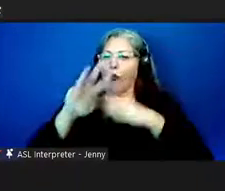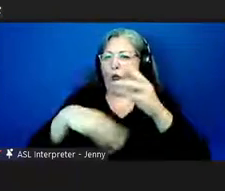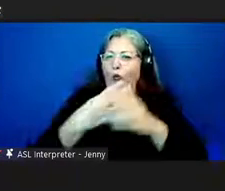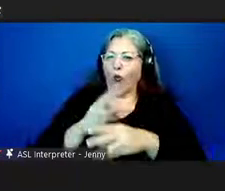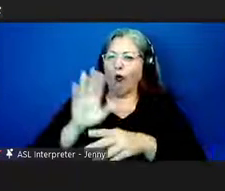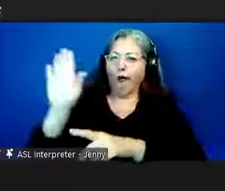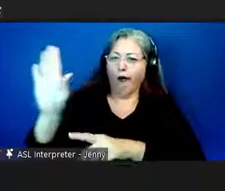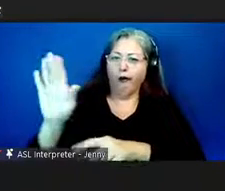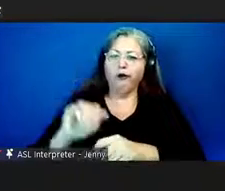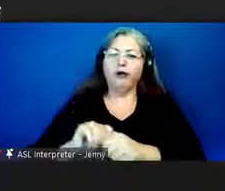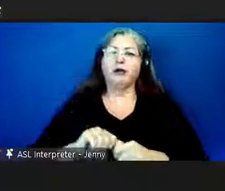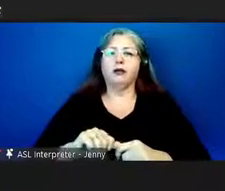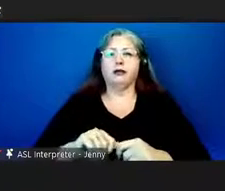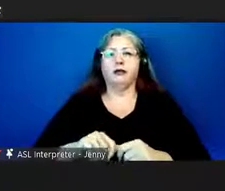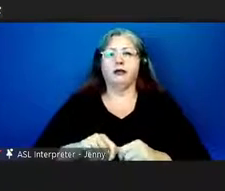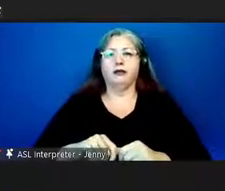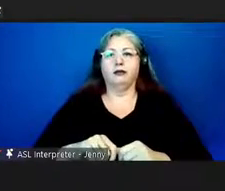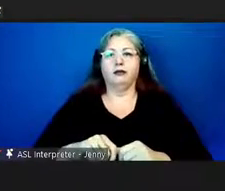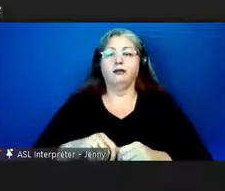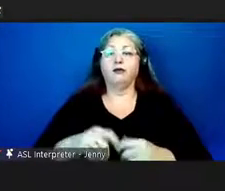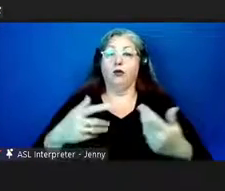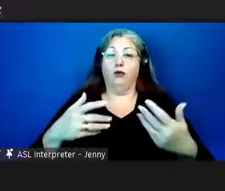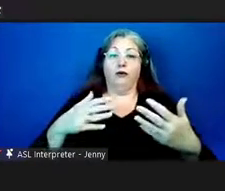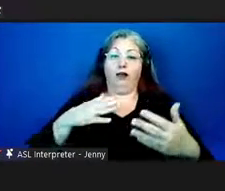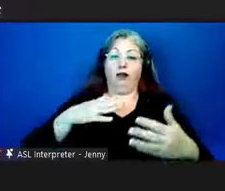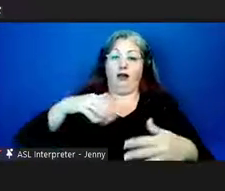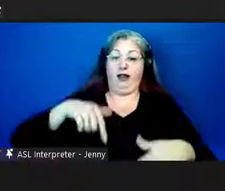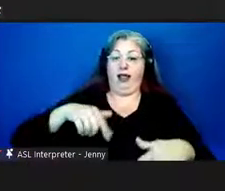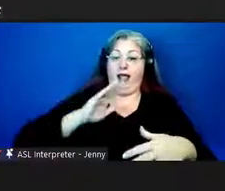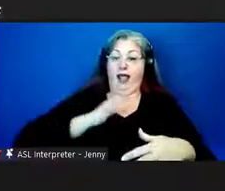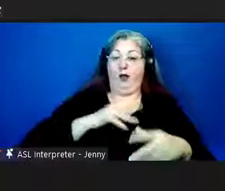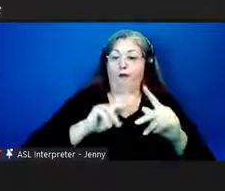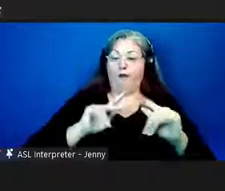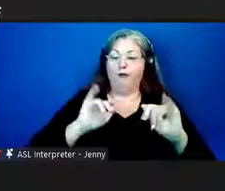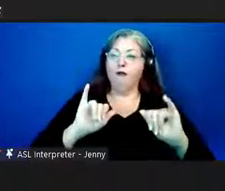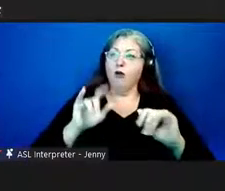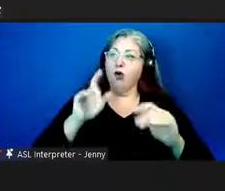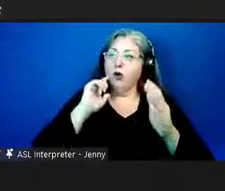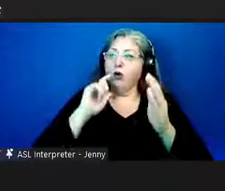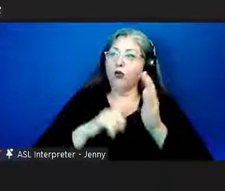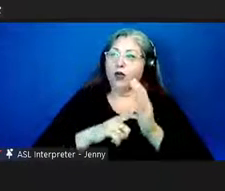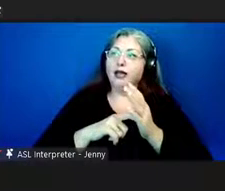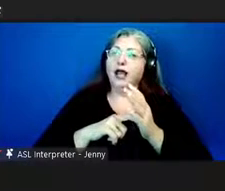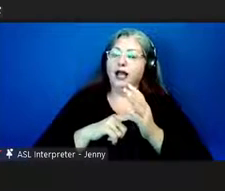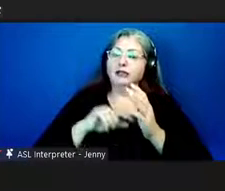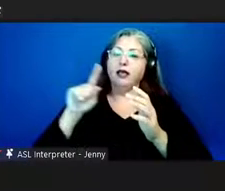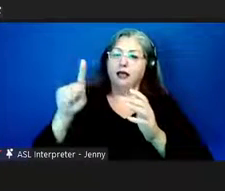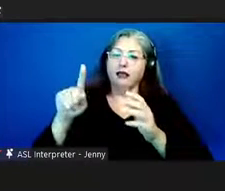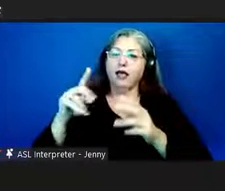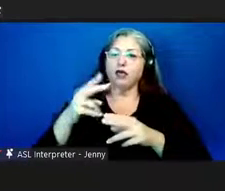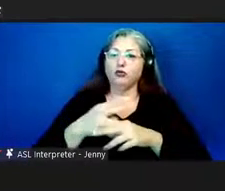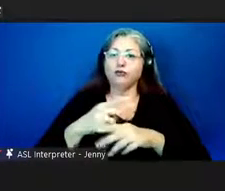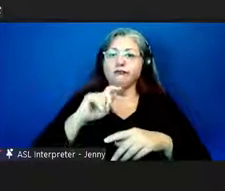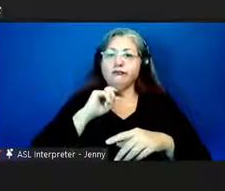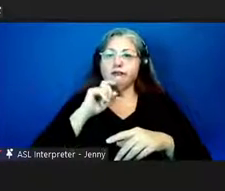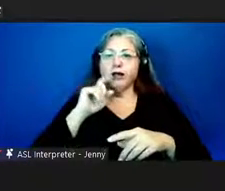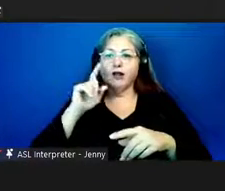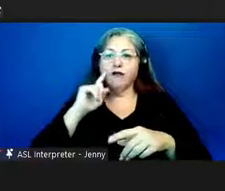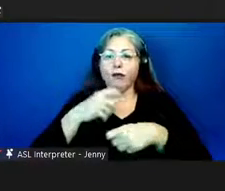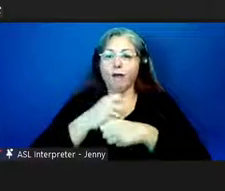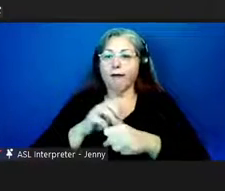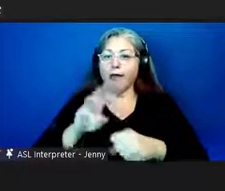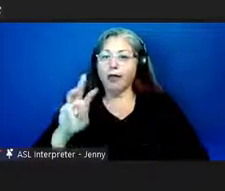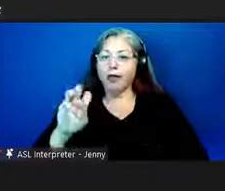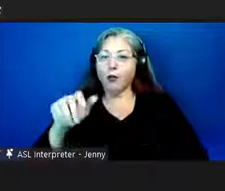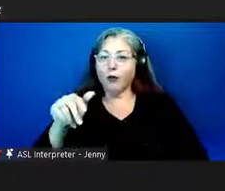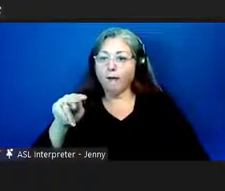and they our people of course recognize the uh use of the metal in weapons that they